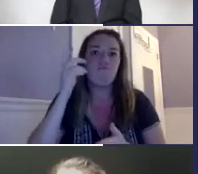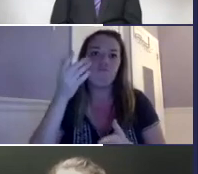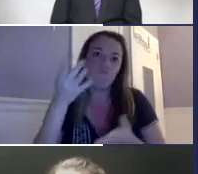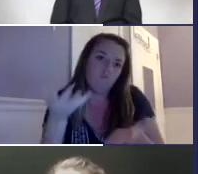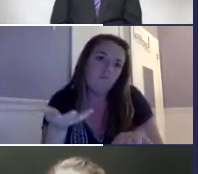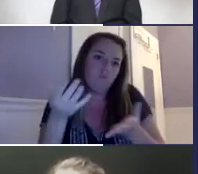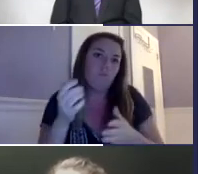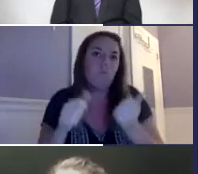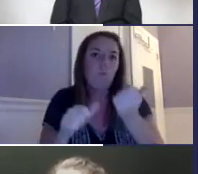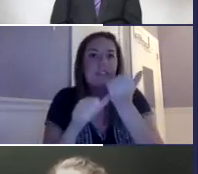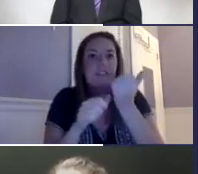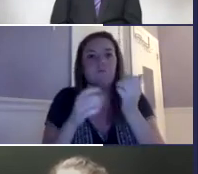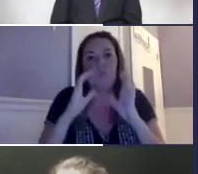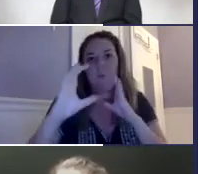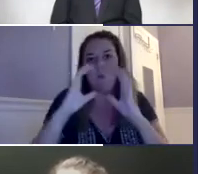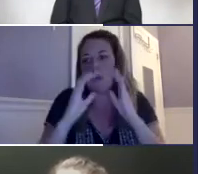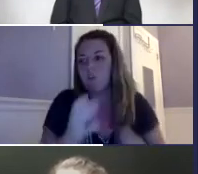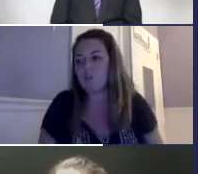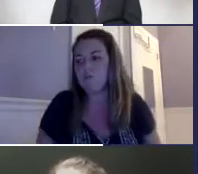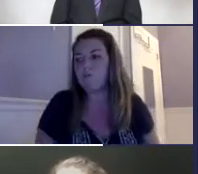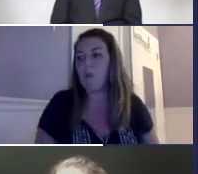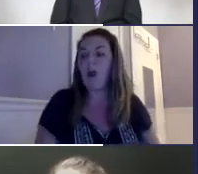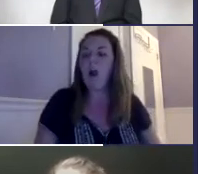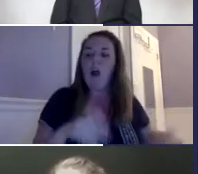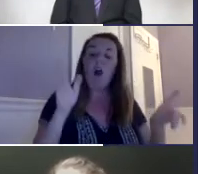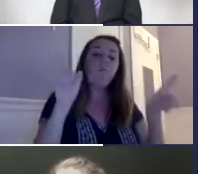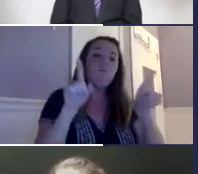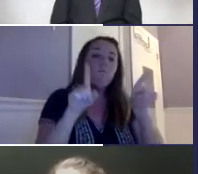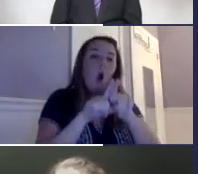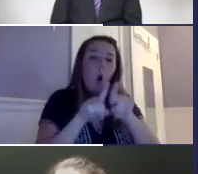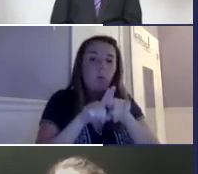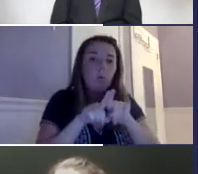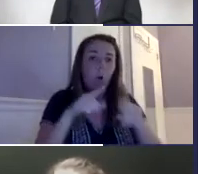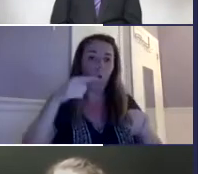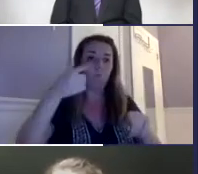those can help with listening and auditory skills as well. Those can assist in communication.